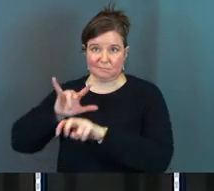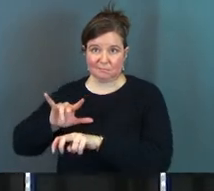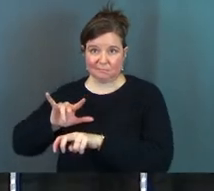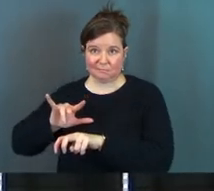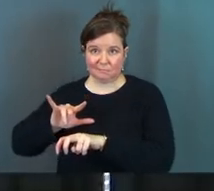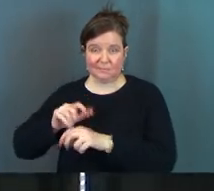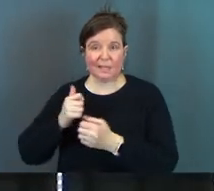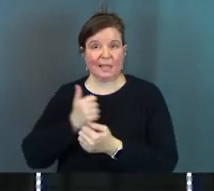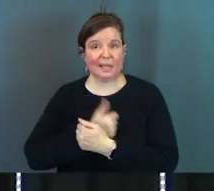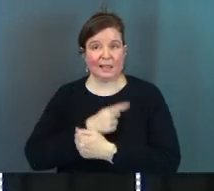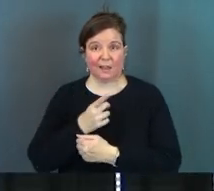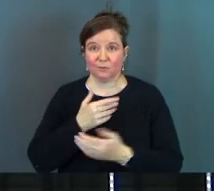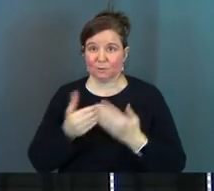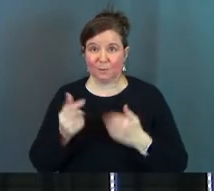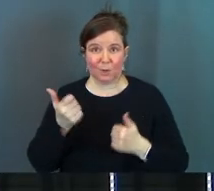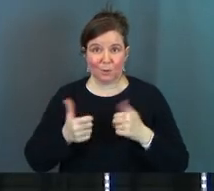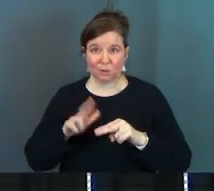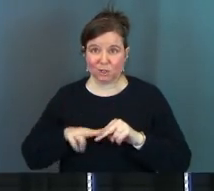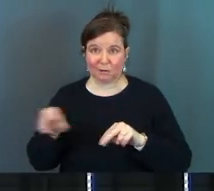he loves you and